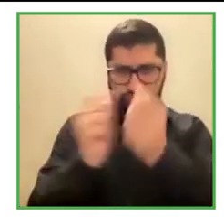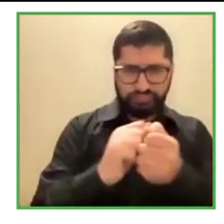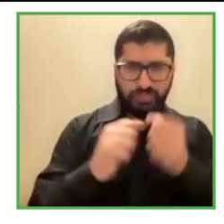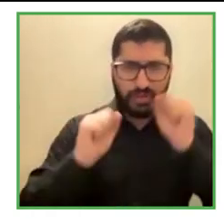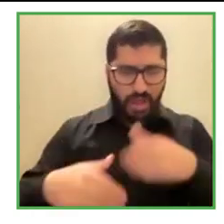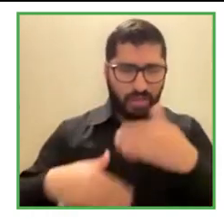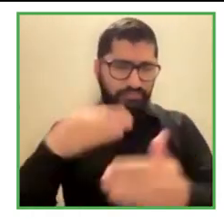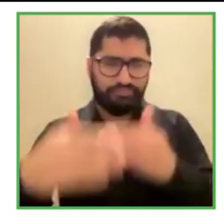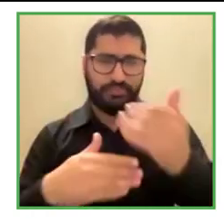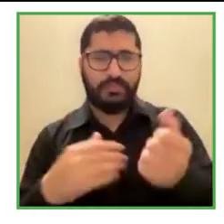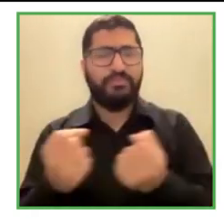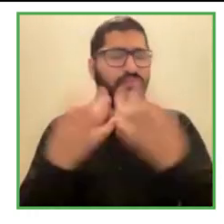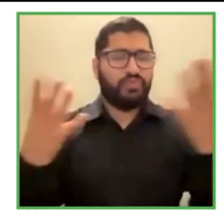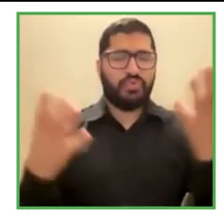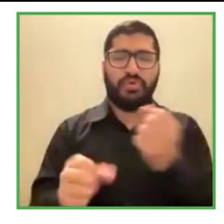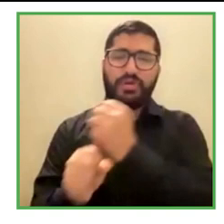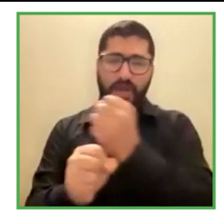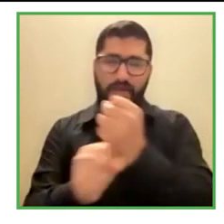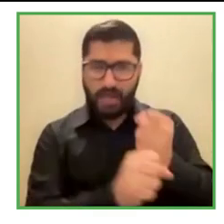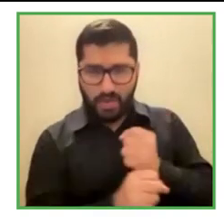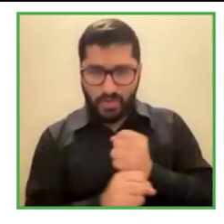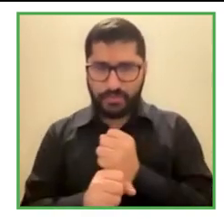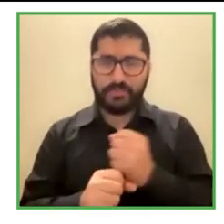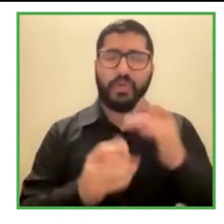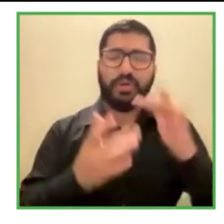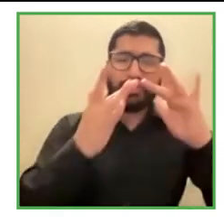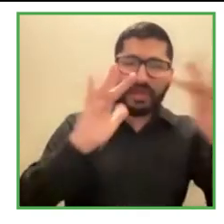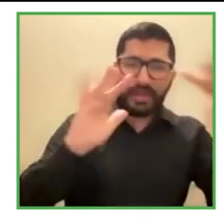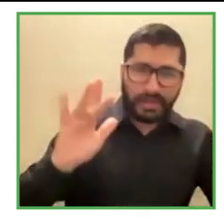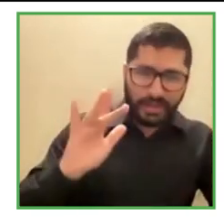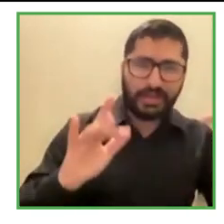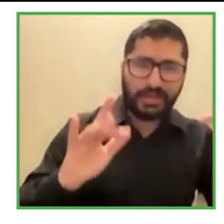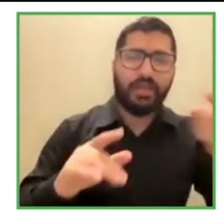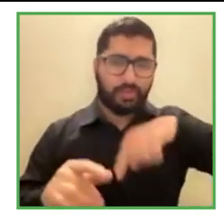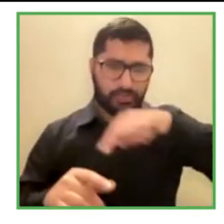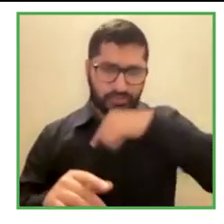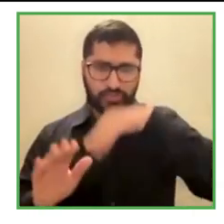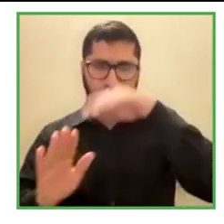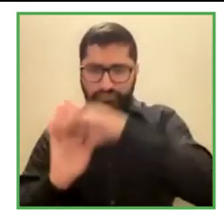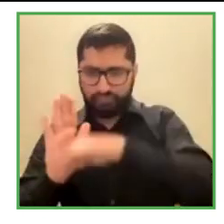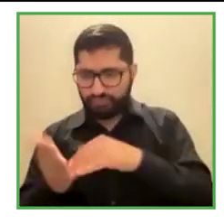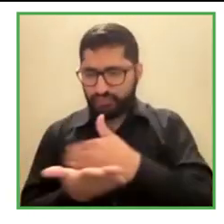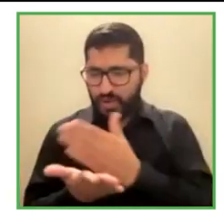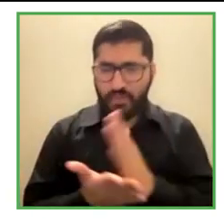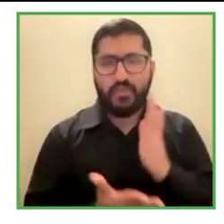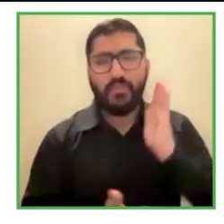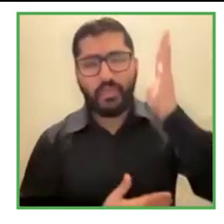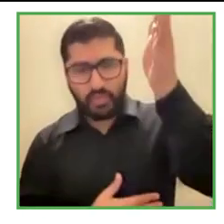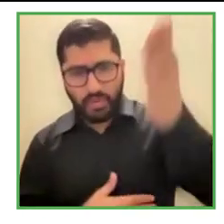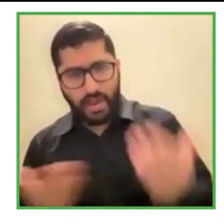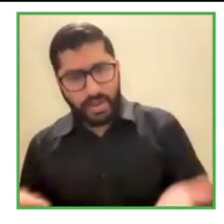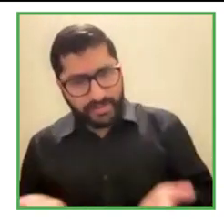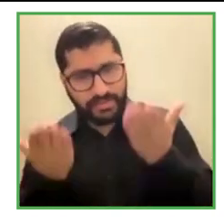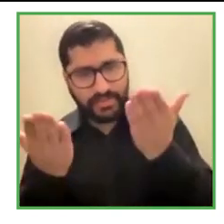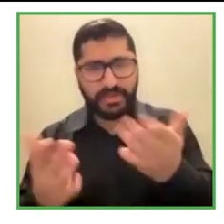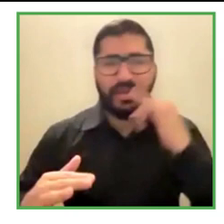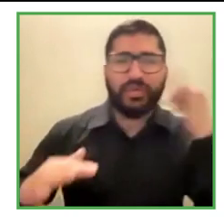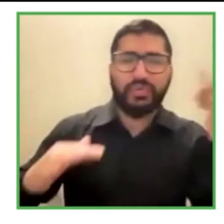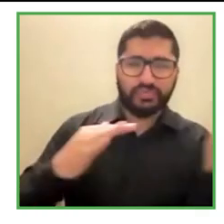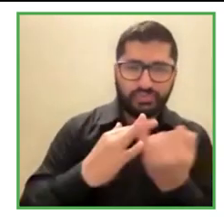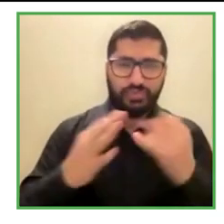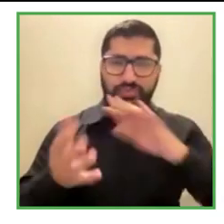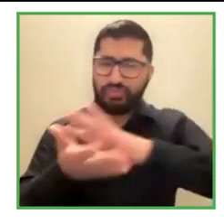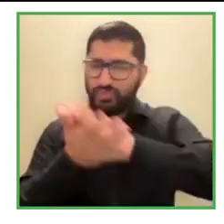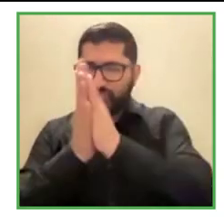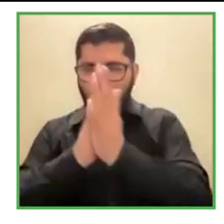plans involves promoting digital inclusion in all aspects. So now actually a lot of the work we're getting and we had